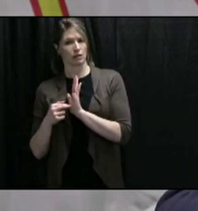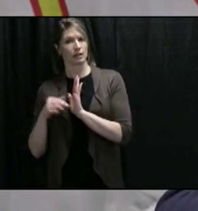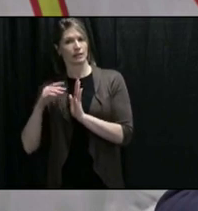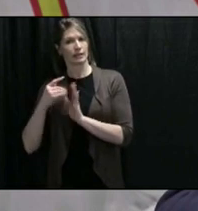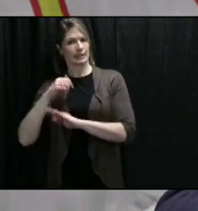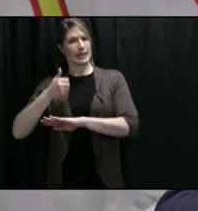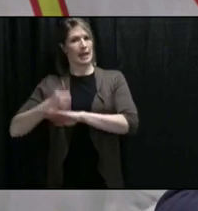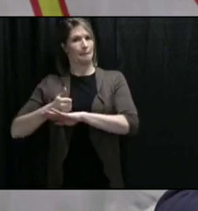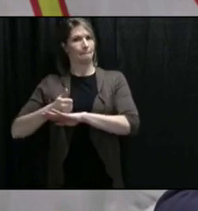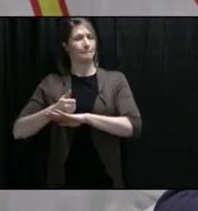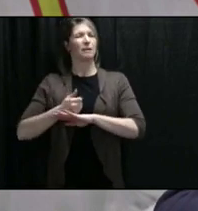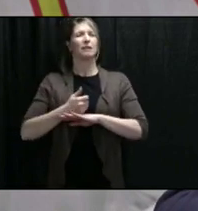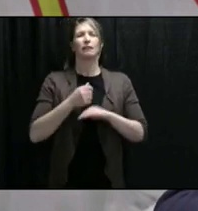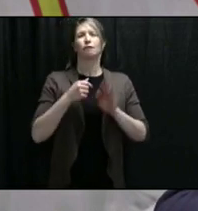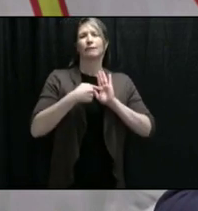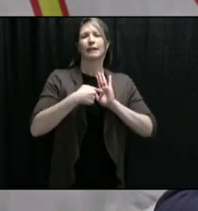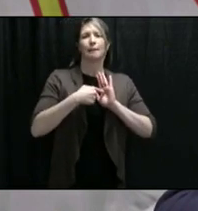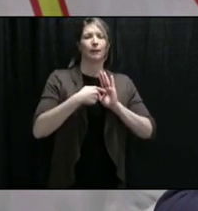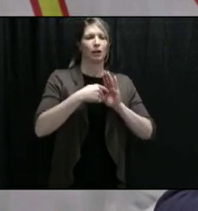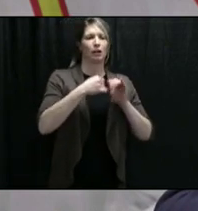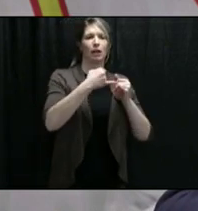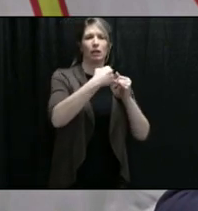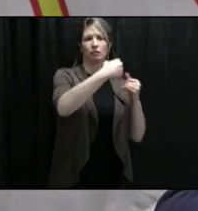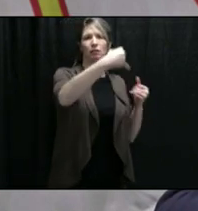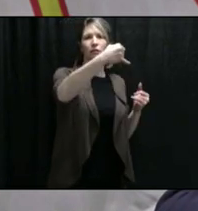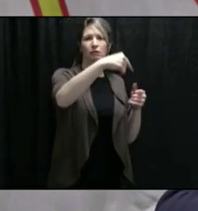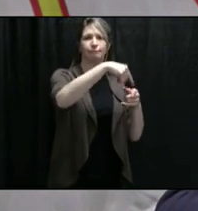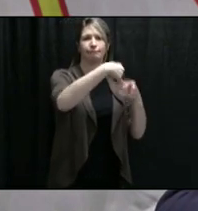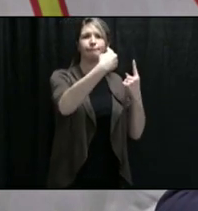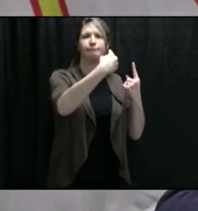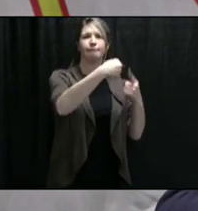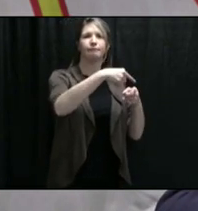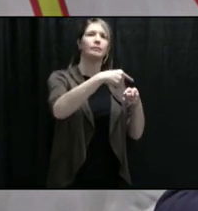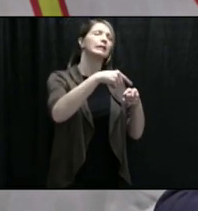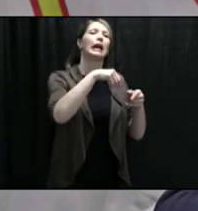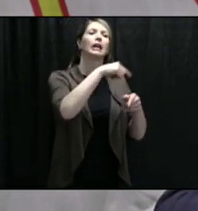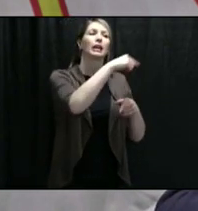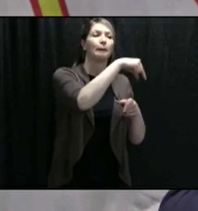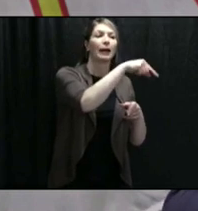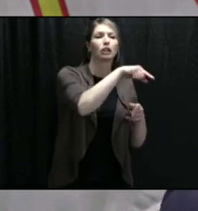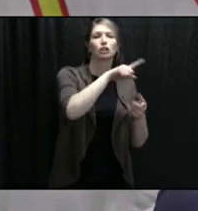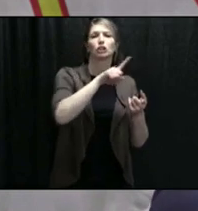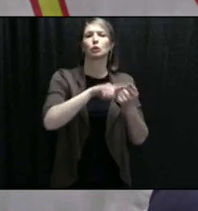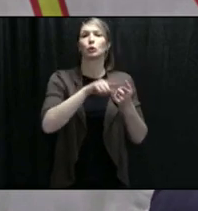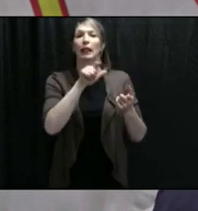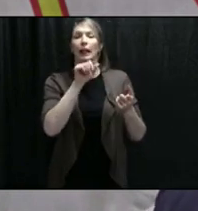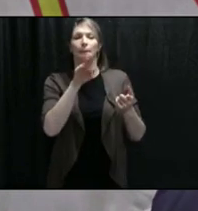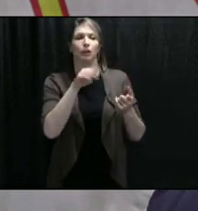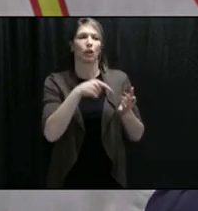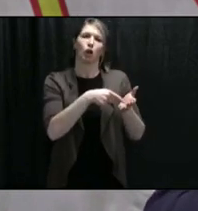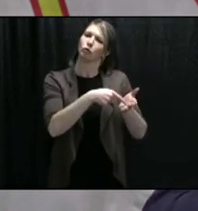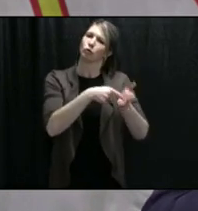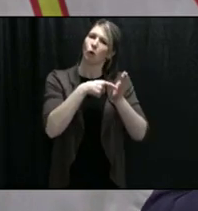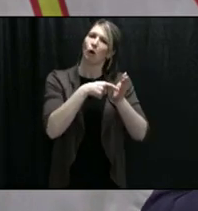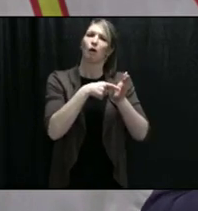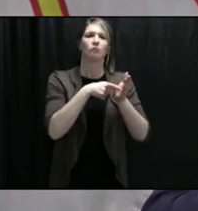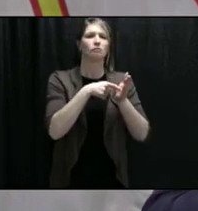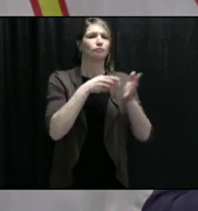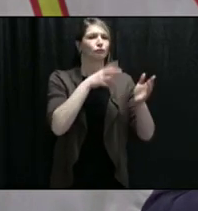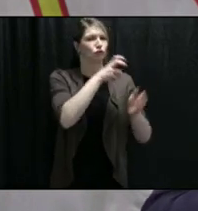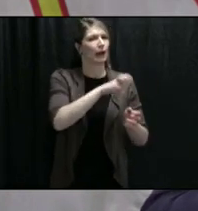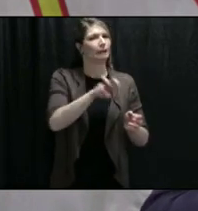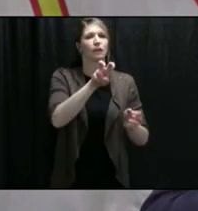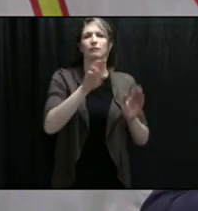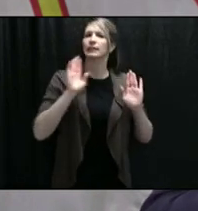is a big focus, non-essential or essential travel only going into Labrador. We have some very stringent measures put in